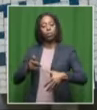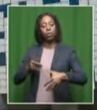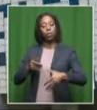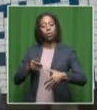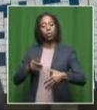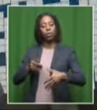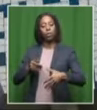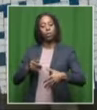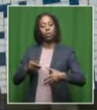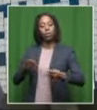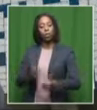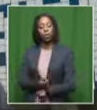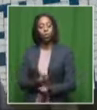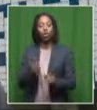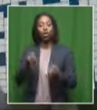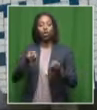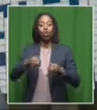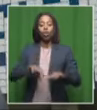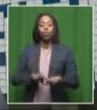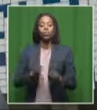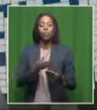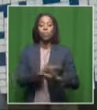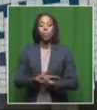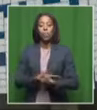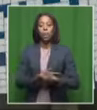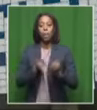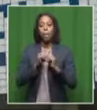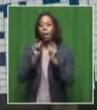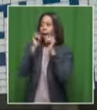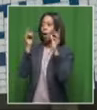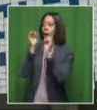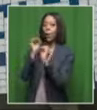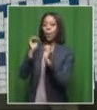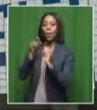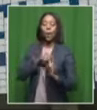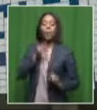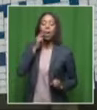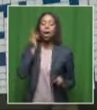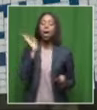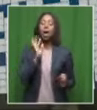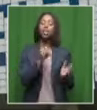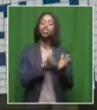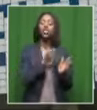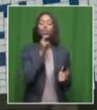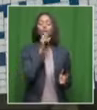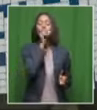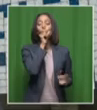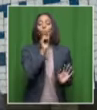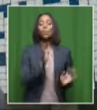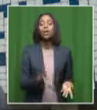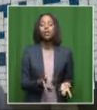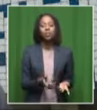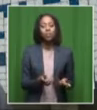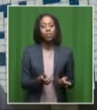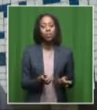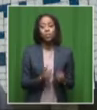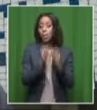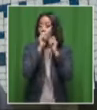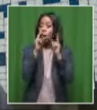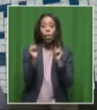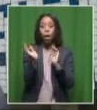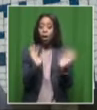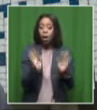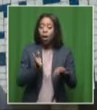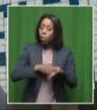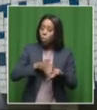miscarriages and they never knew it was because of the Obli because they said, I don't smoke cigarettes. I only use Obli. They did not know they were actually